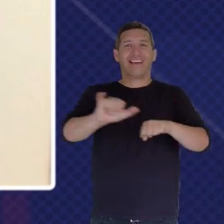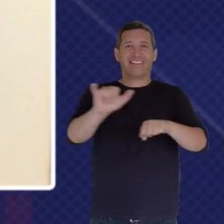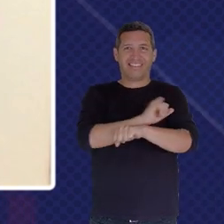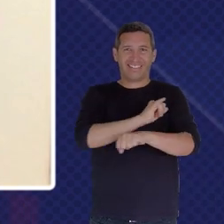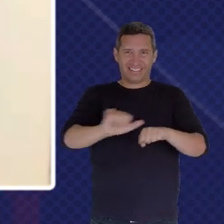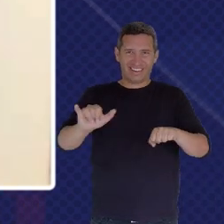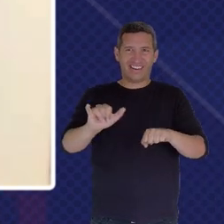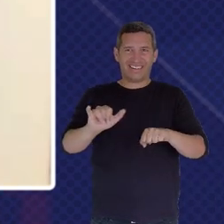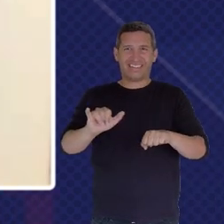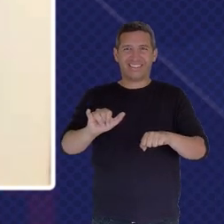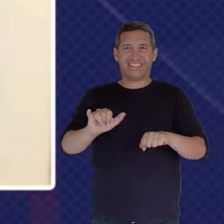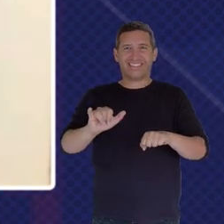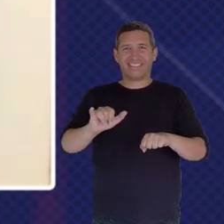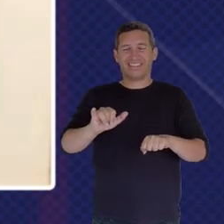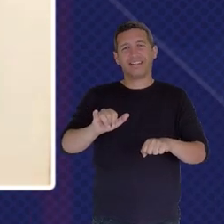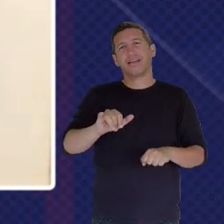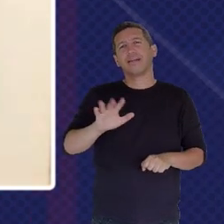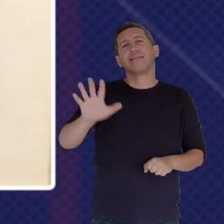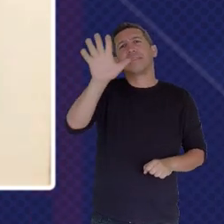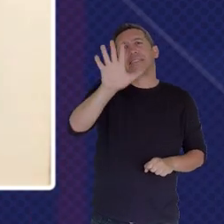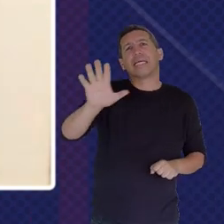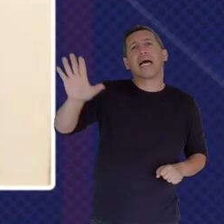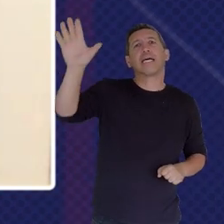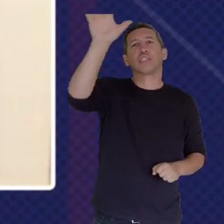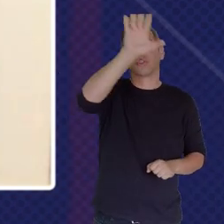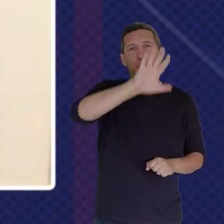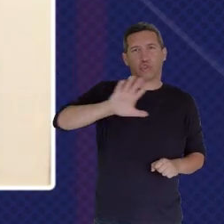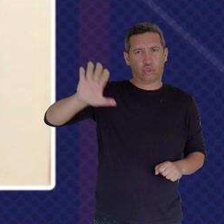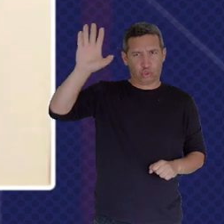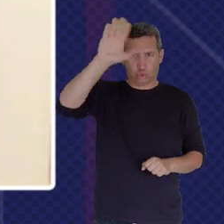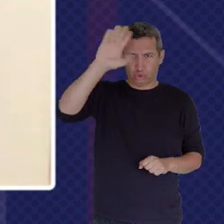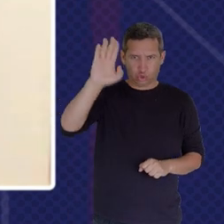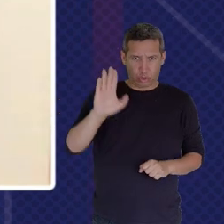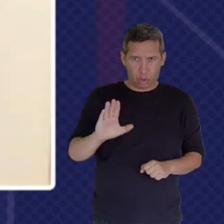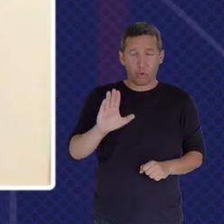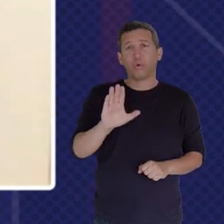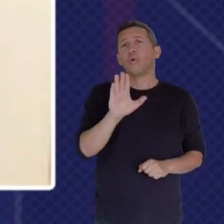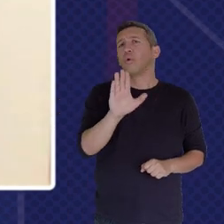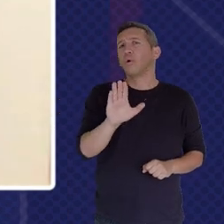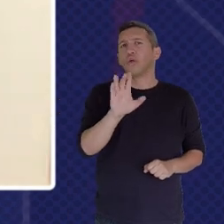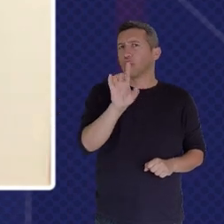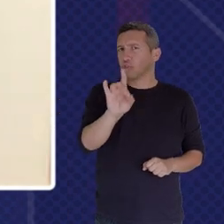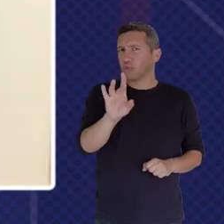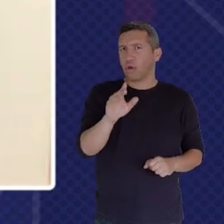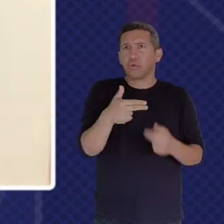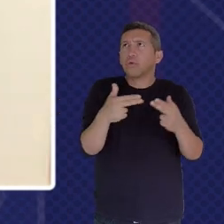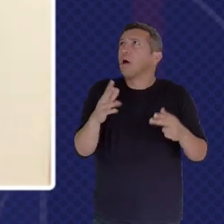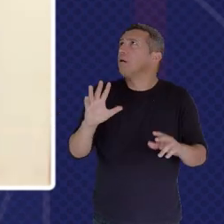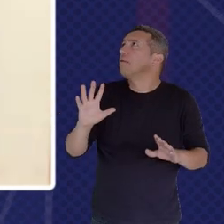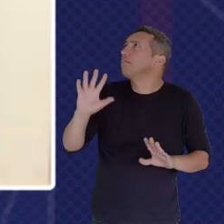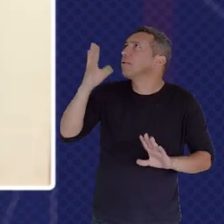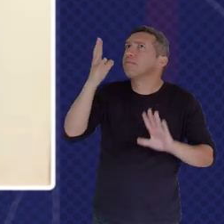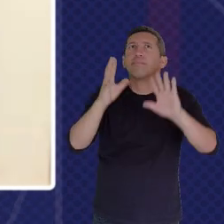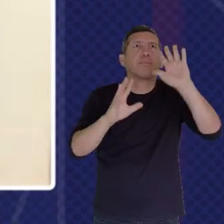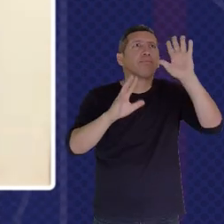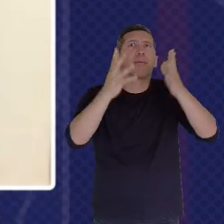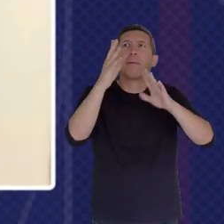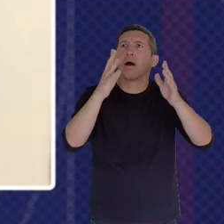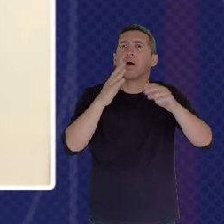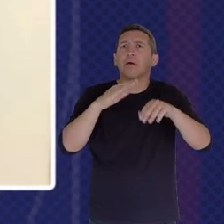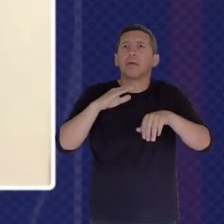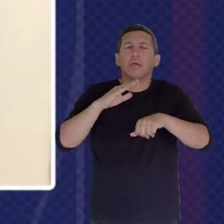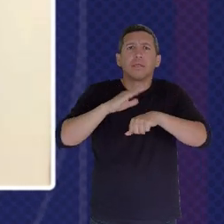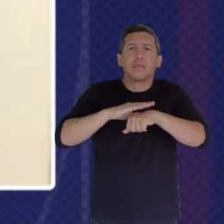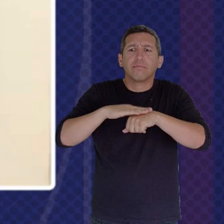Do Not Only React To Things That Are Happening But Just Like Erin Said It's Long Term So We're Ensuring That